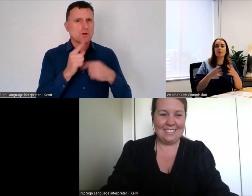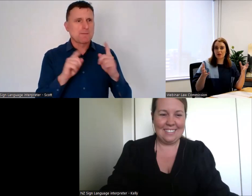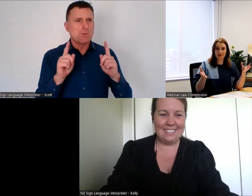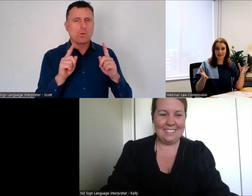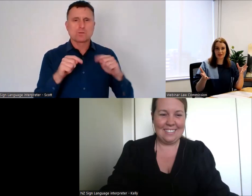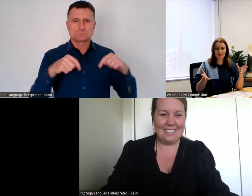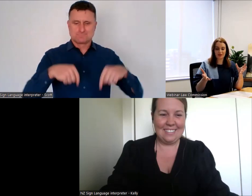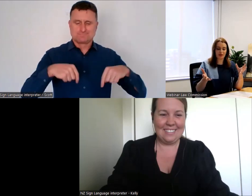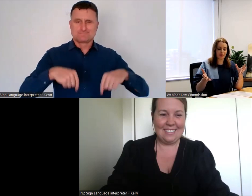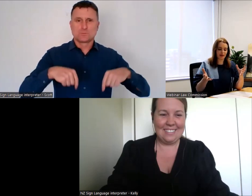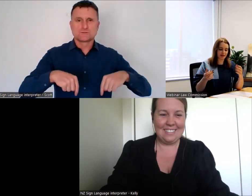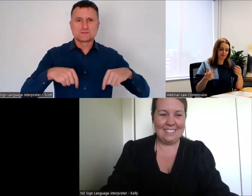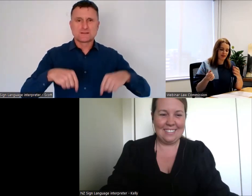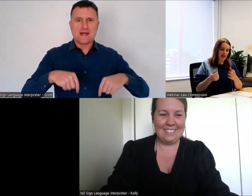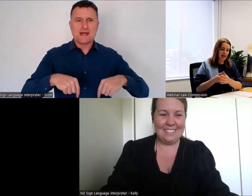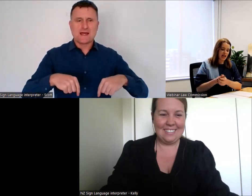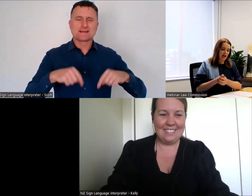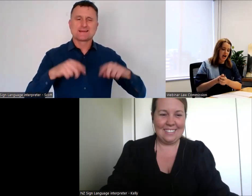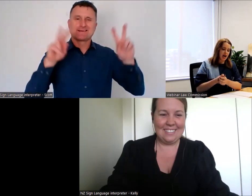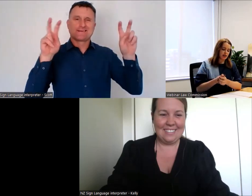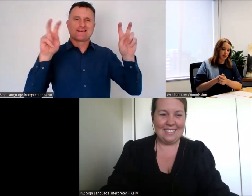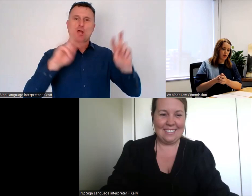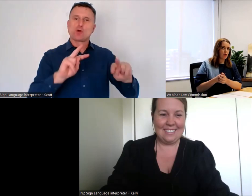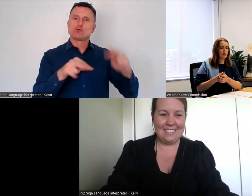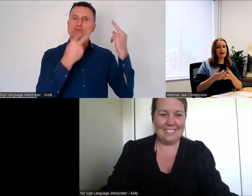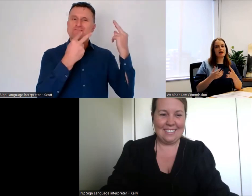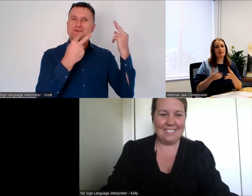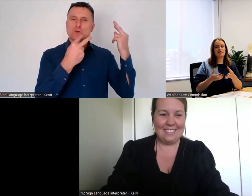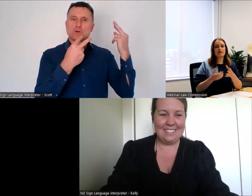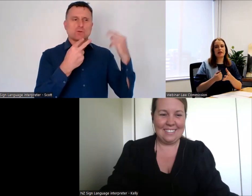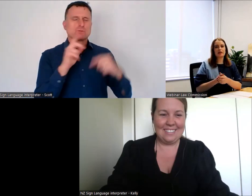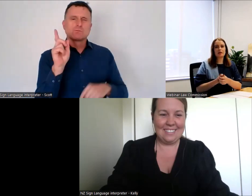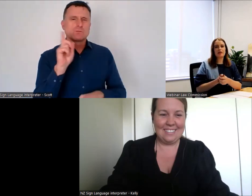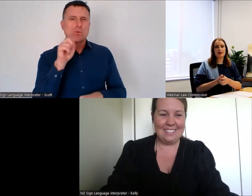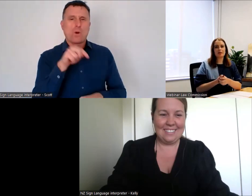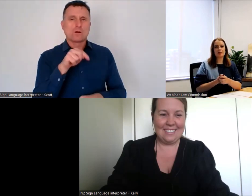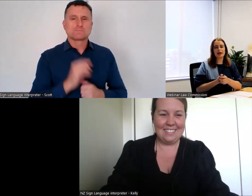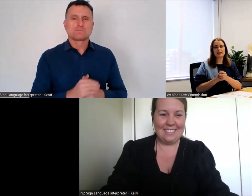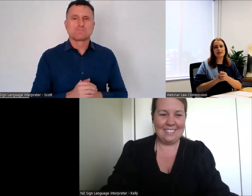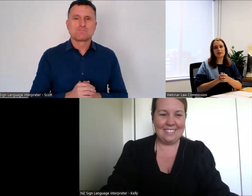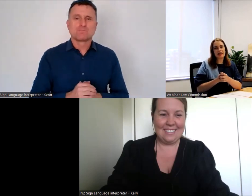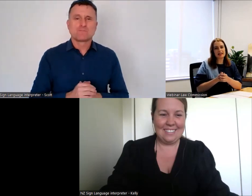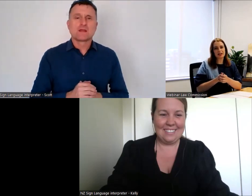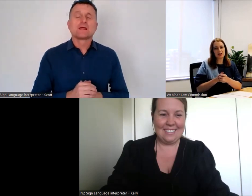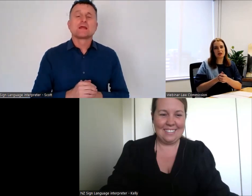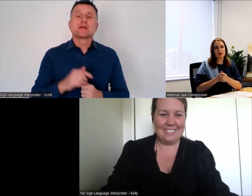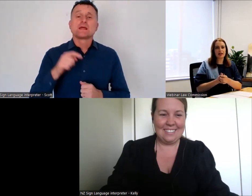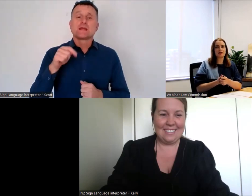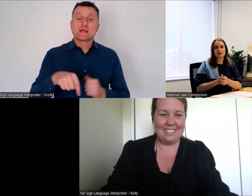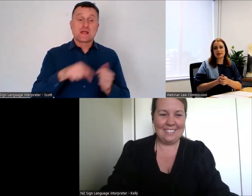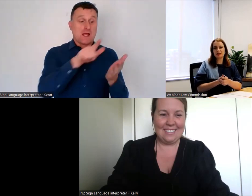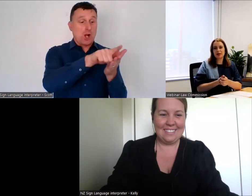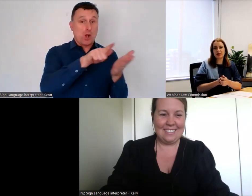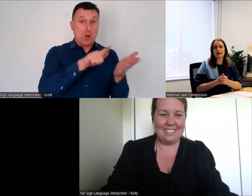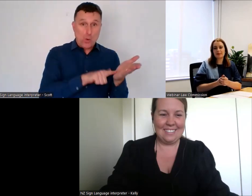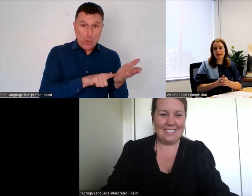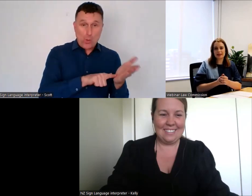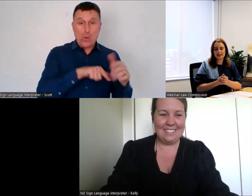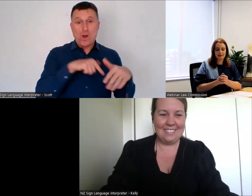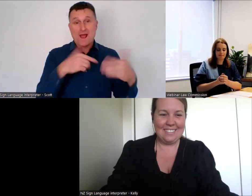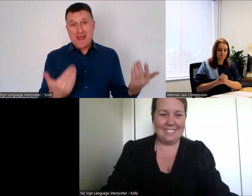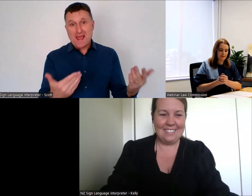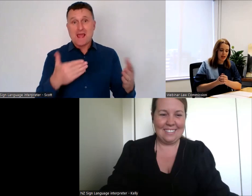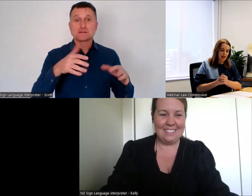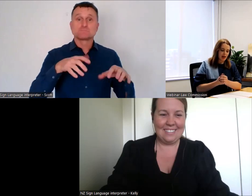is what is this review about. So we are reviewing the law and practice relating to adult decision making